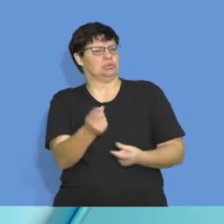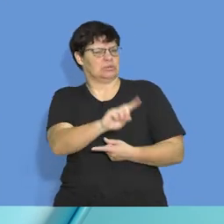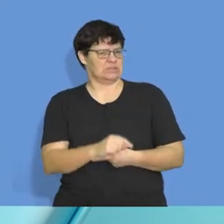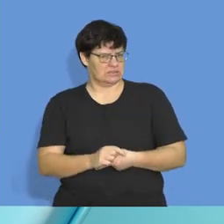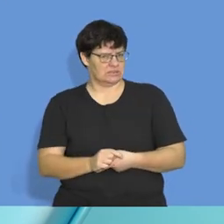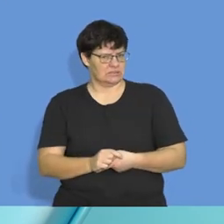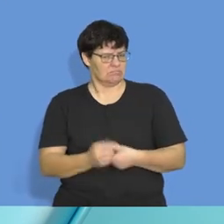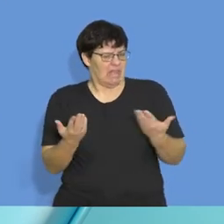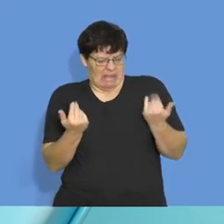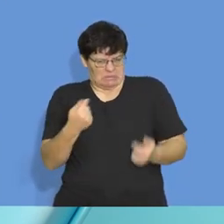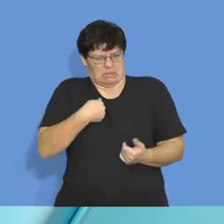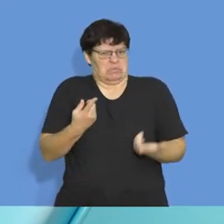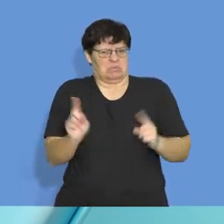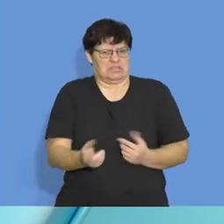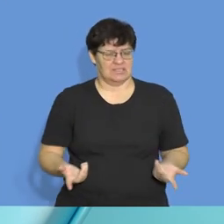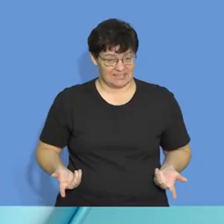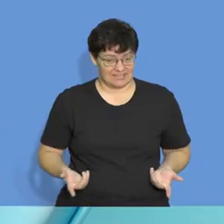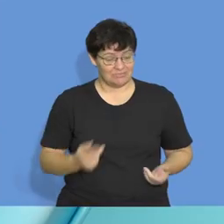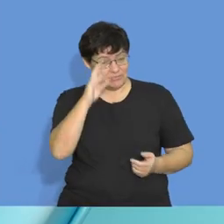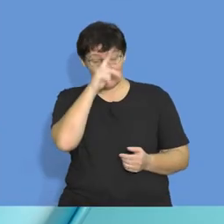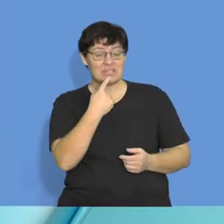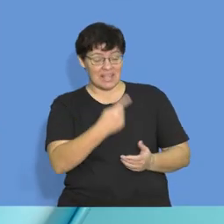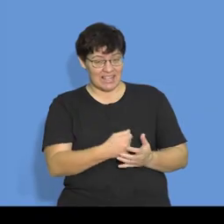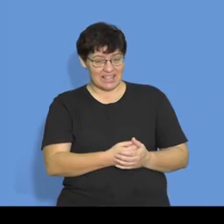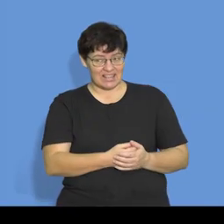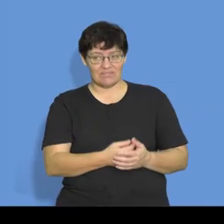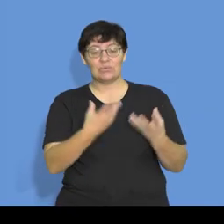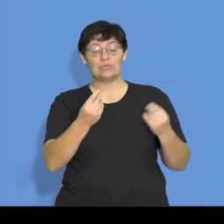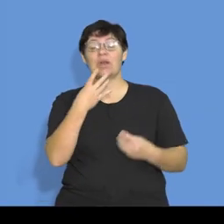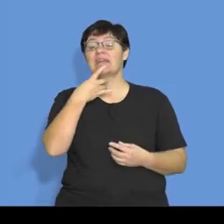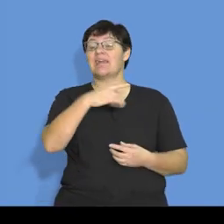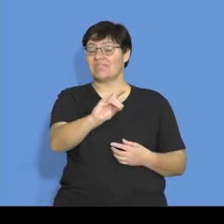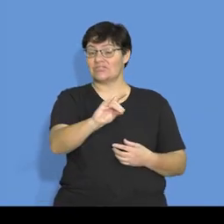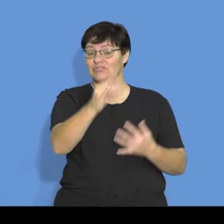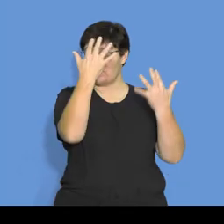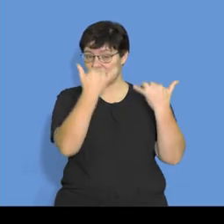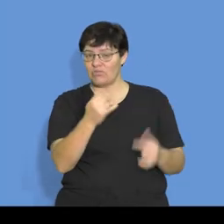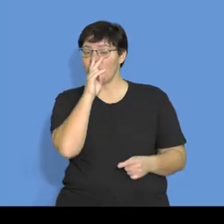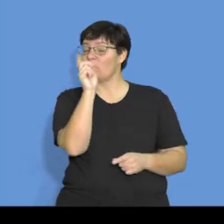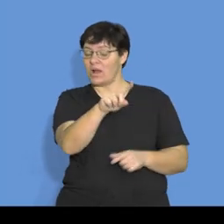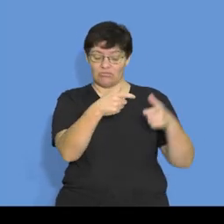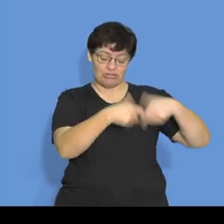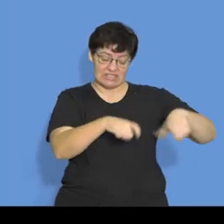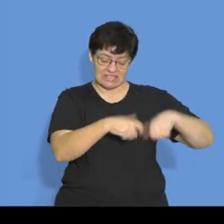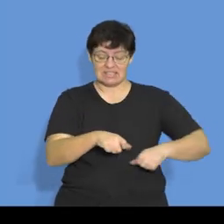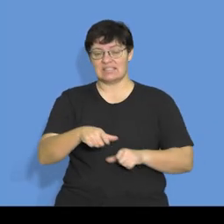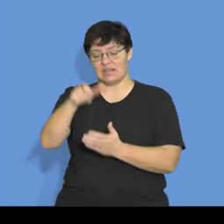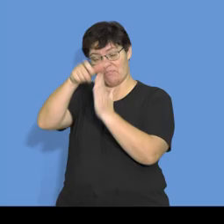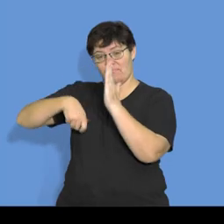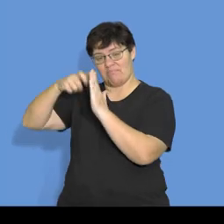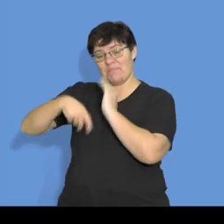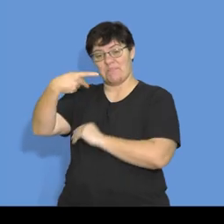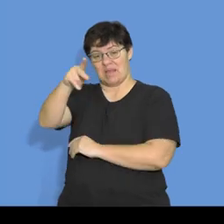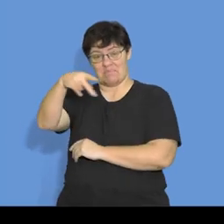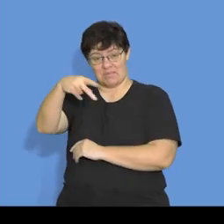I expected to do? Remember what we said? If you're doing the cash budget, you're looking at receipts and payments. And